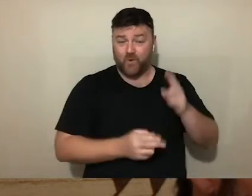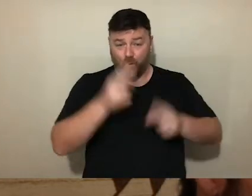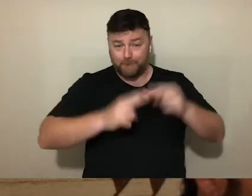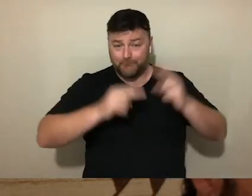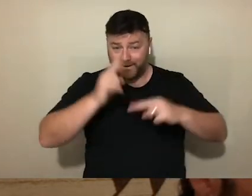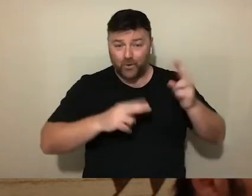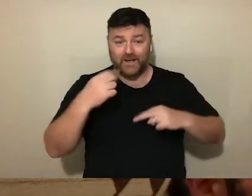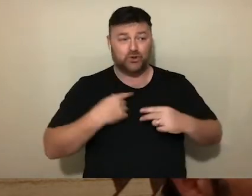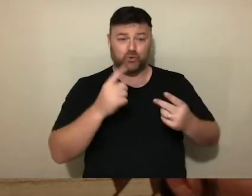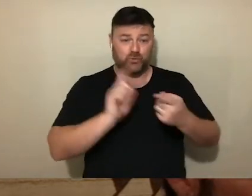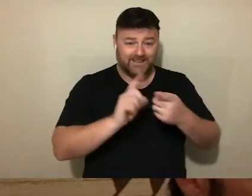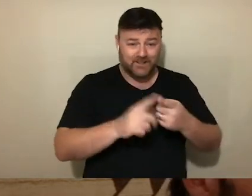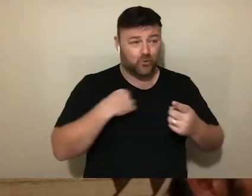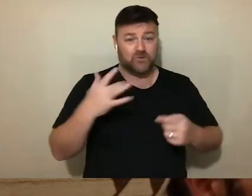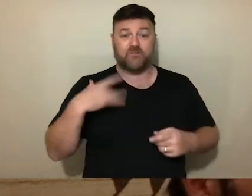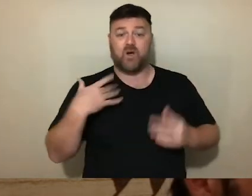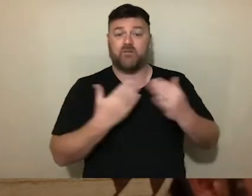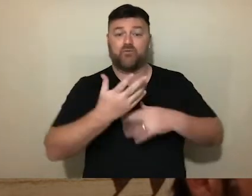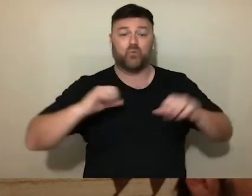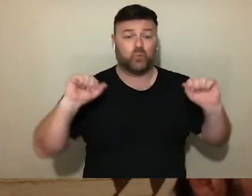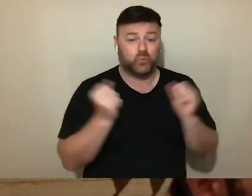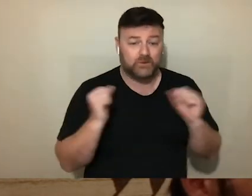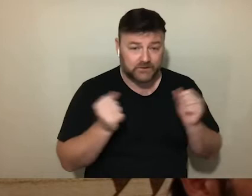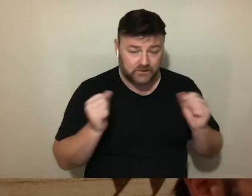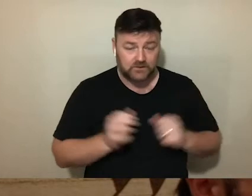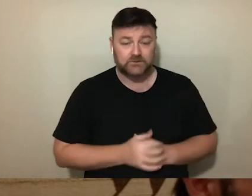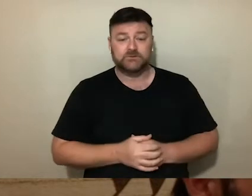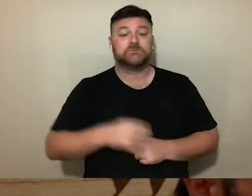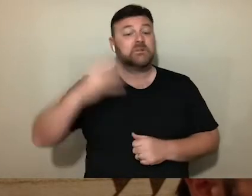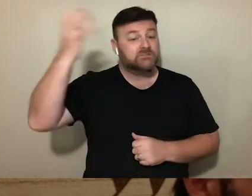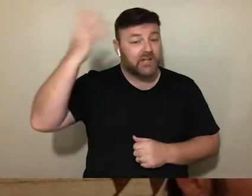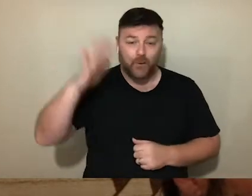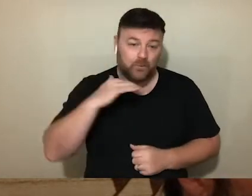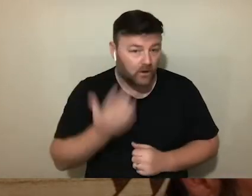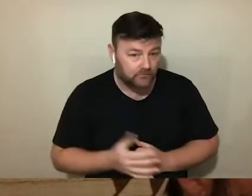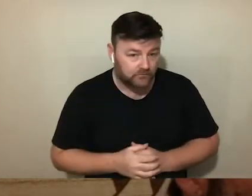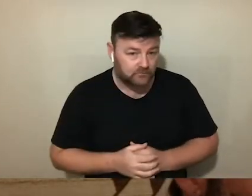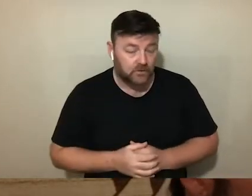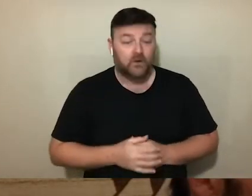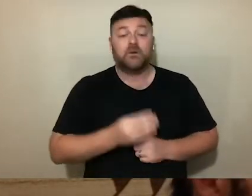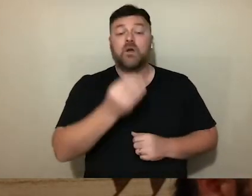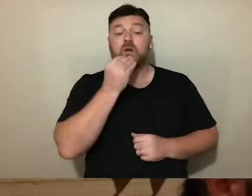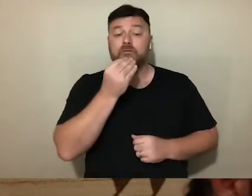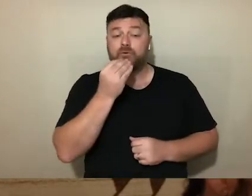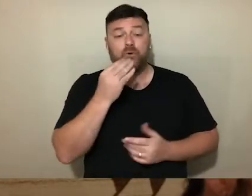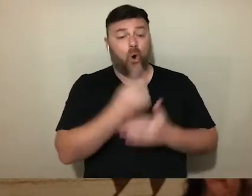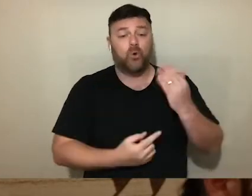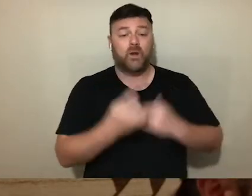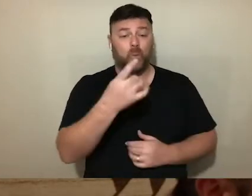challenges of wintertime. Moreover, showers and latrines are not sufficient, while food is still served only once a day.